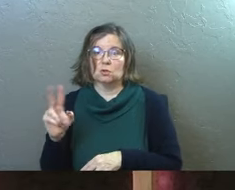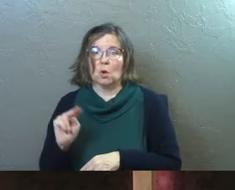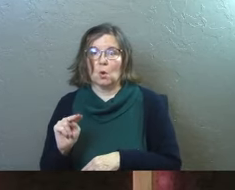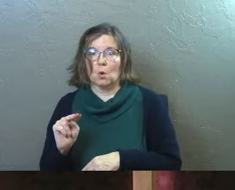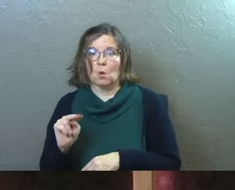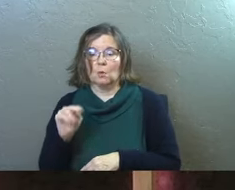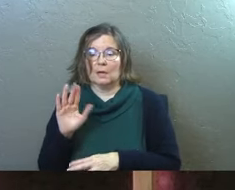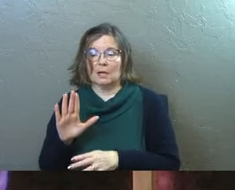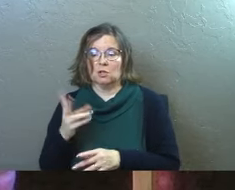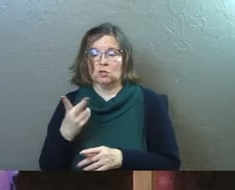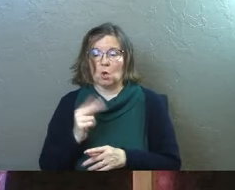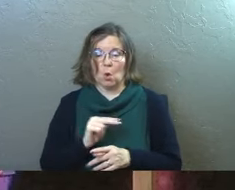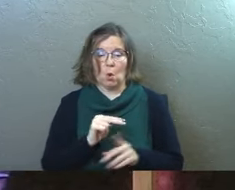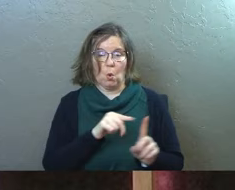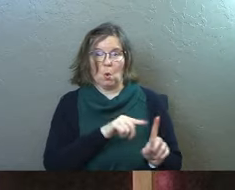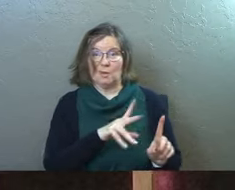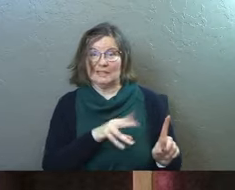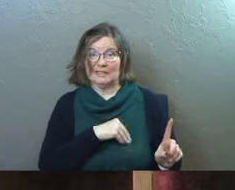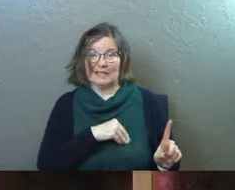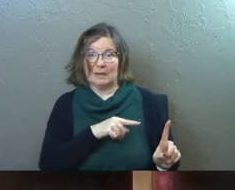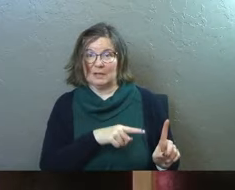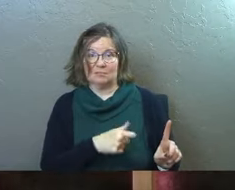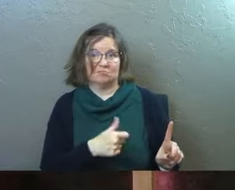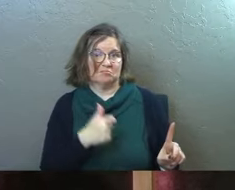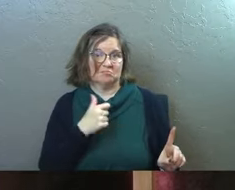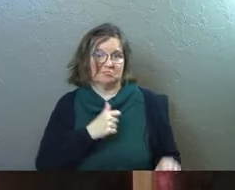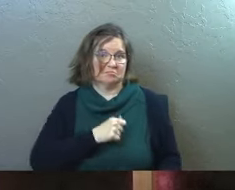and his own did not receive him.